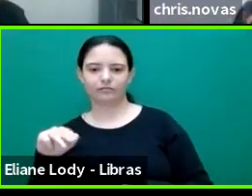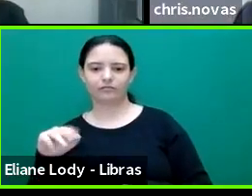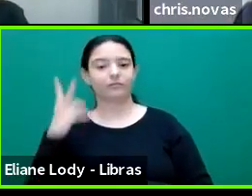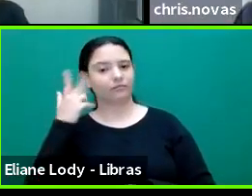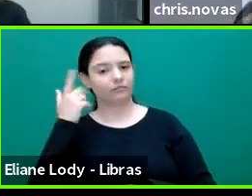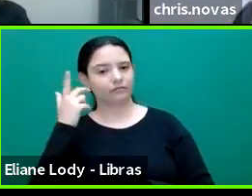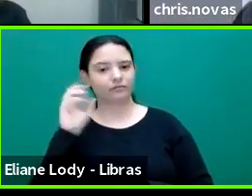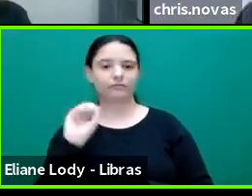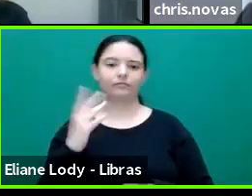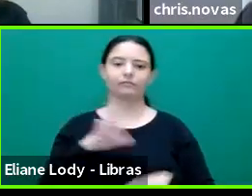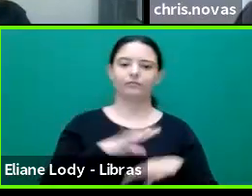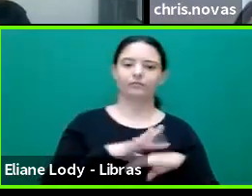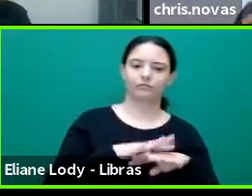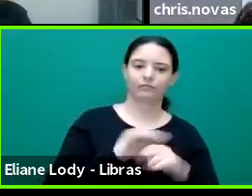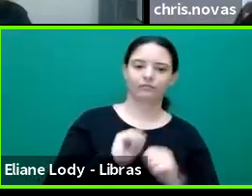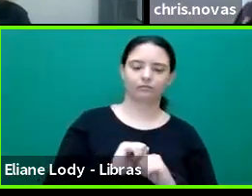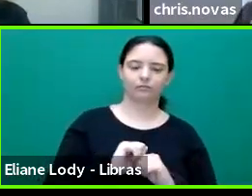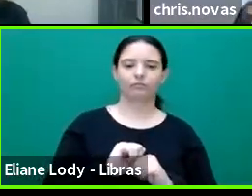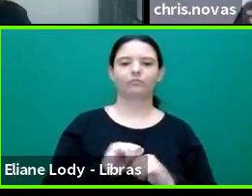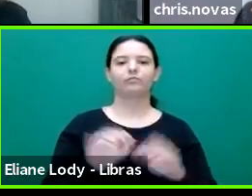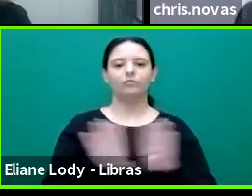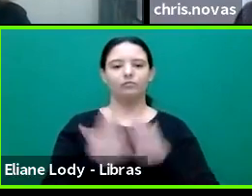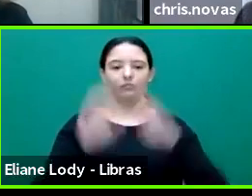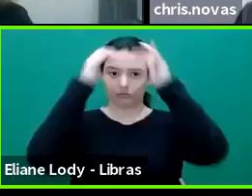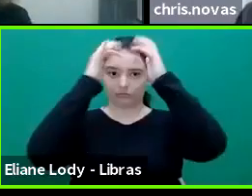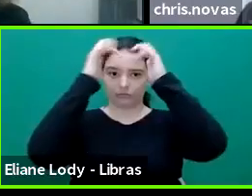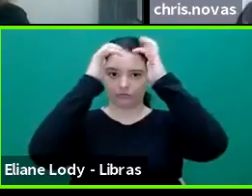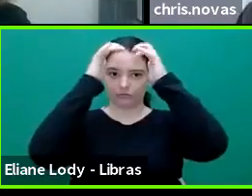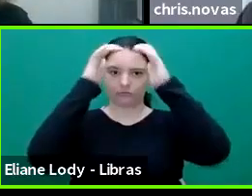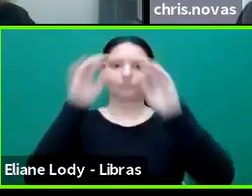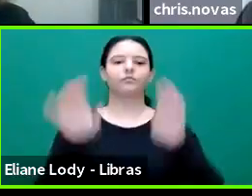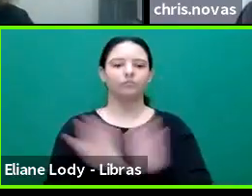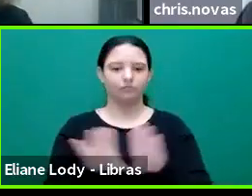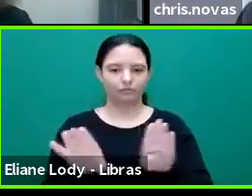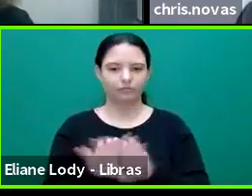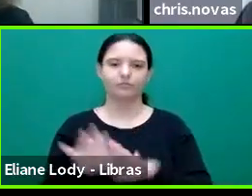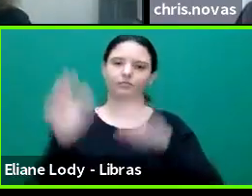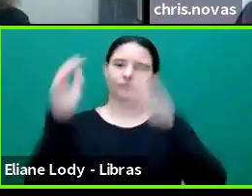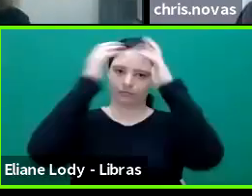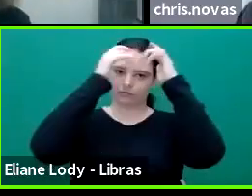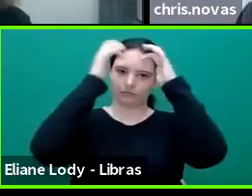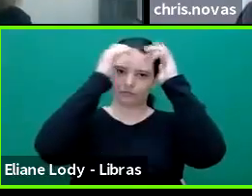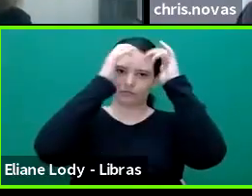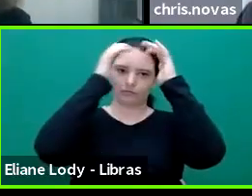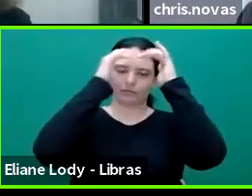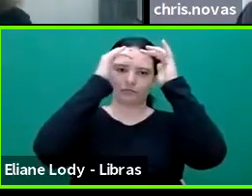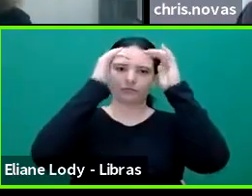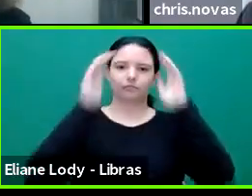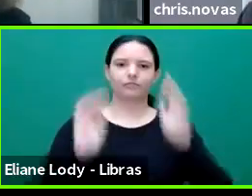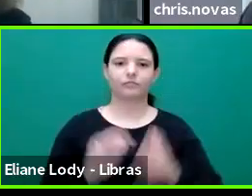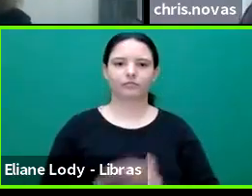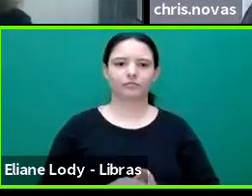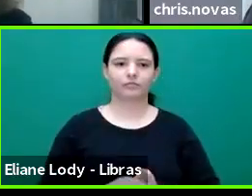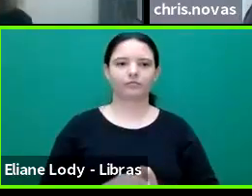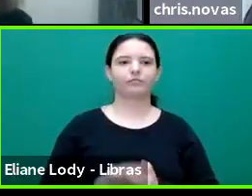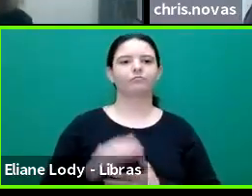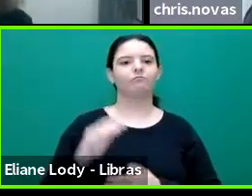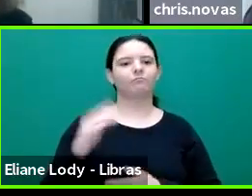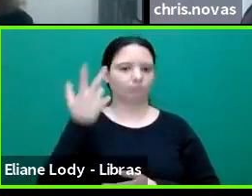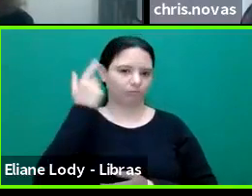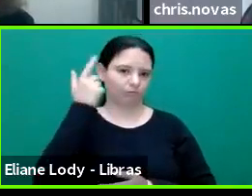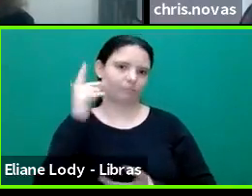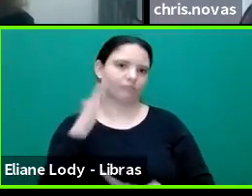well, as we have the average brain that actually doesn't represent any brain.